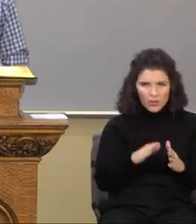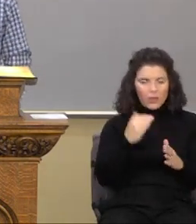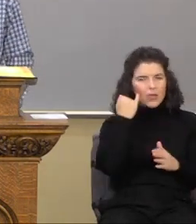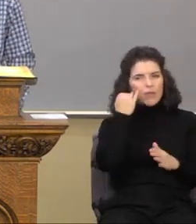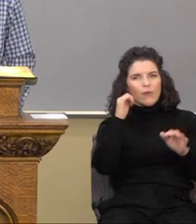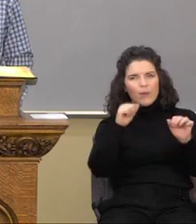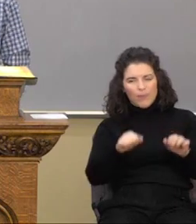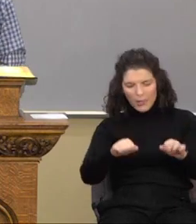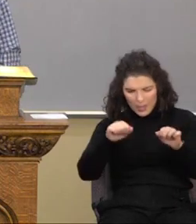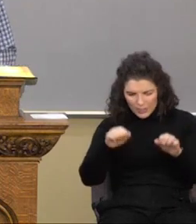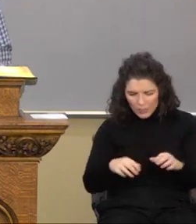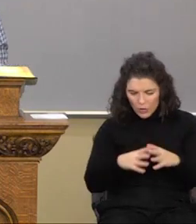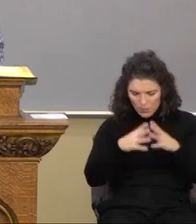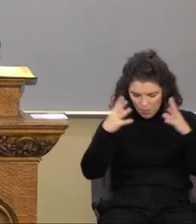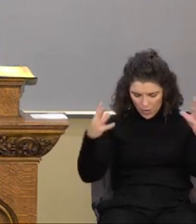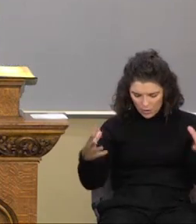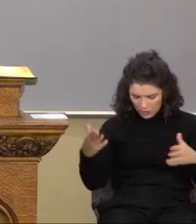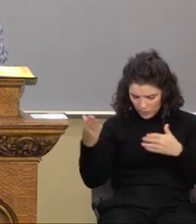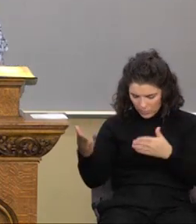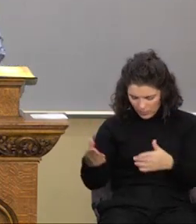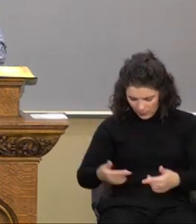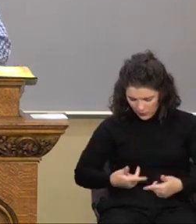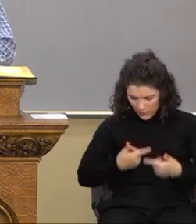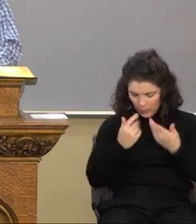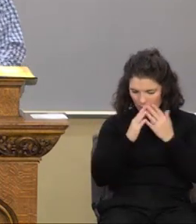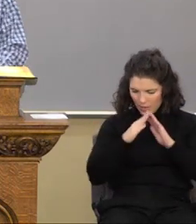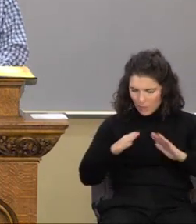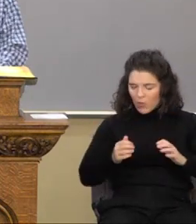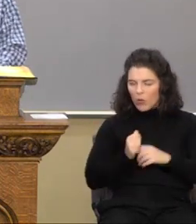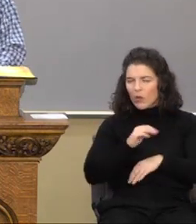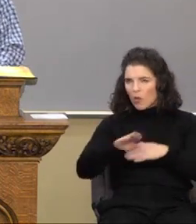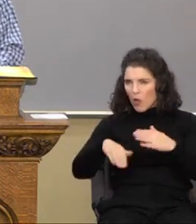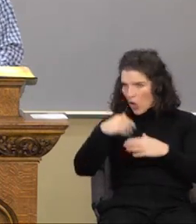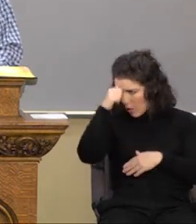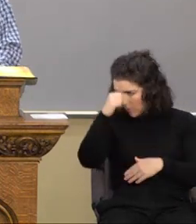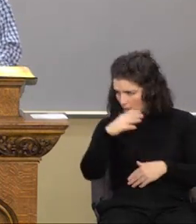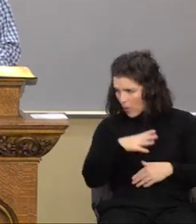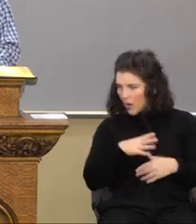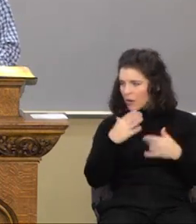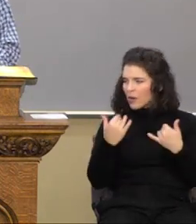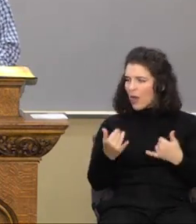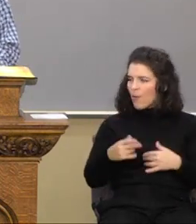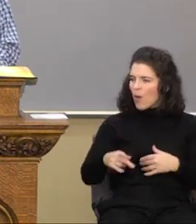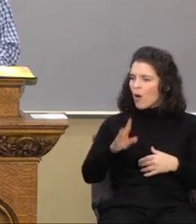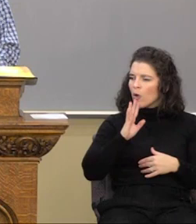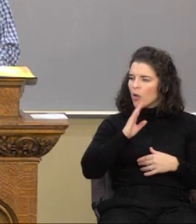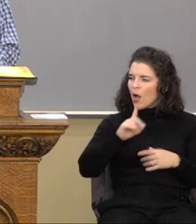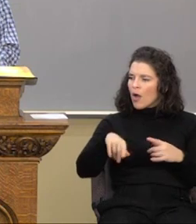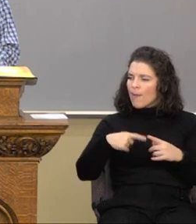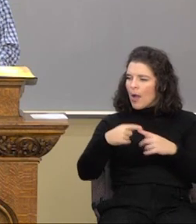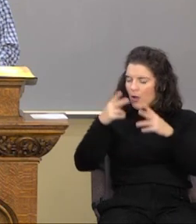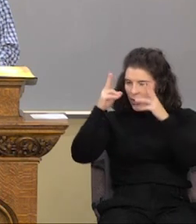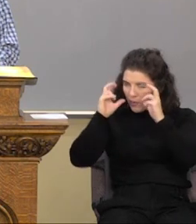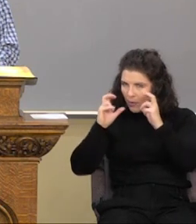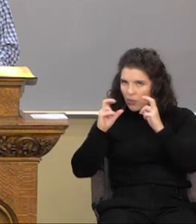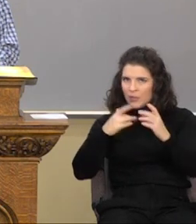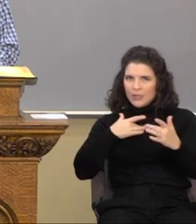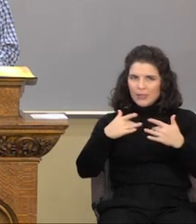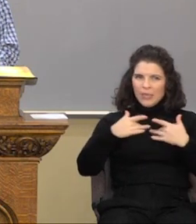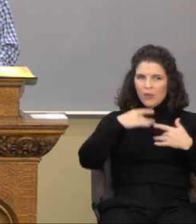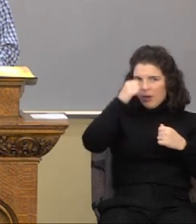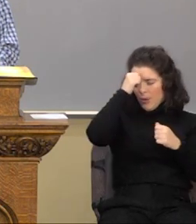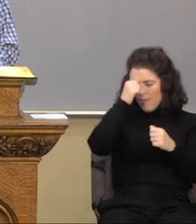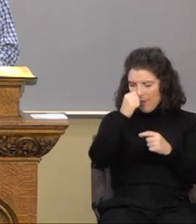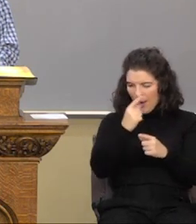much as life in you, live peaceably with all men. Now Paul's going to talk about evil. Dearly beloved, verse 19,